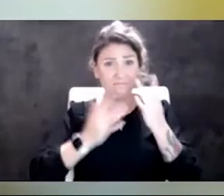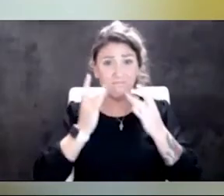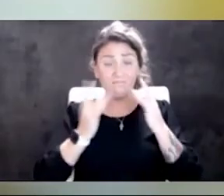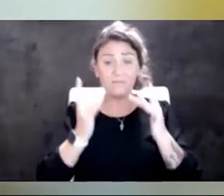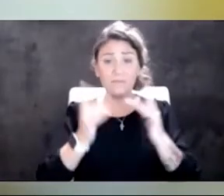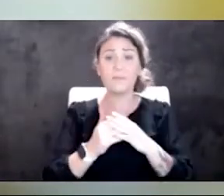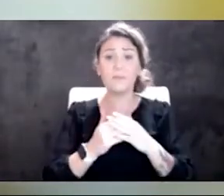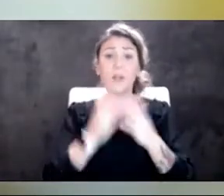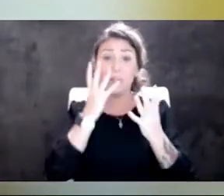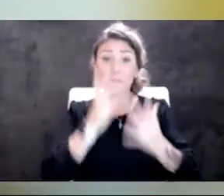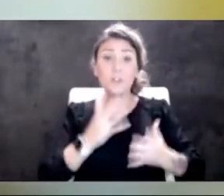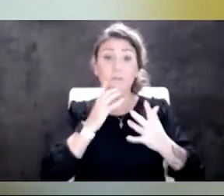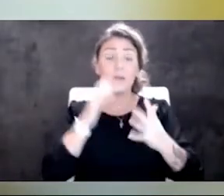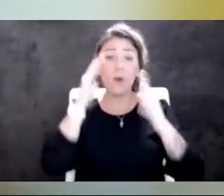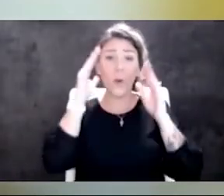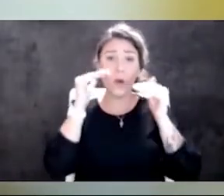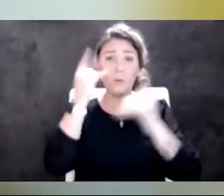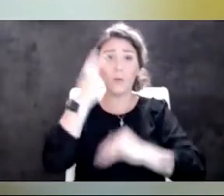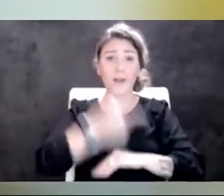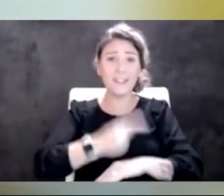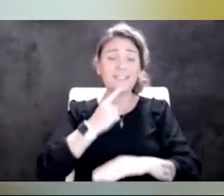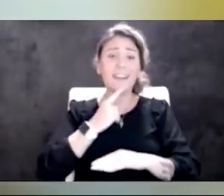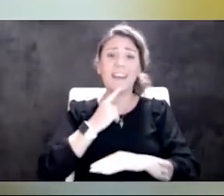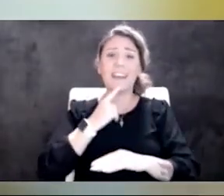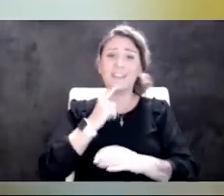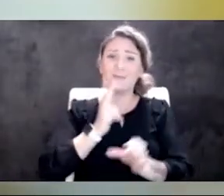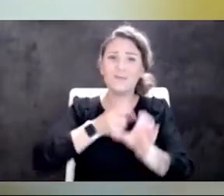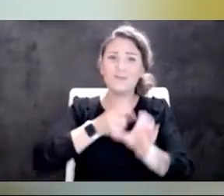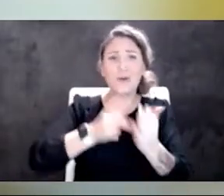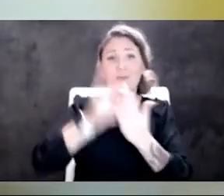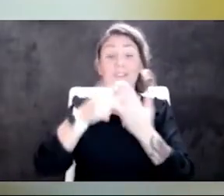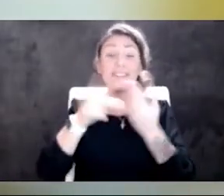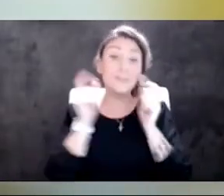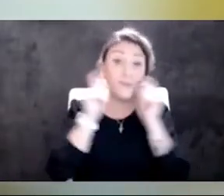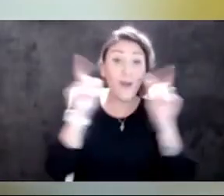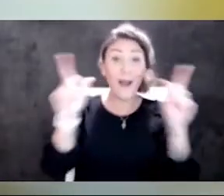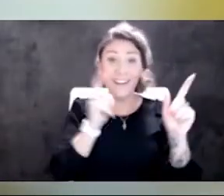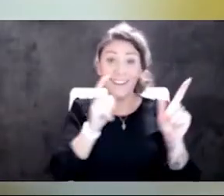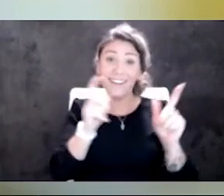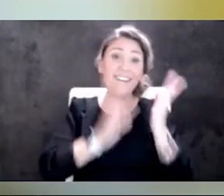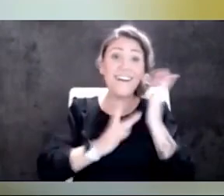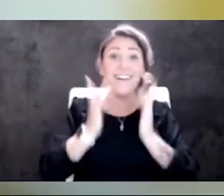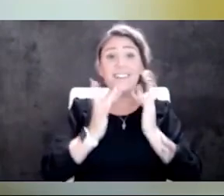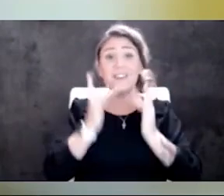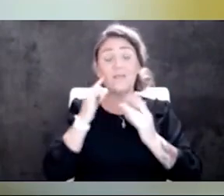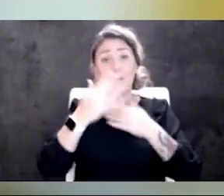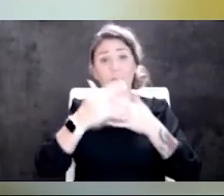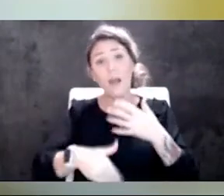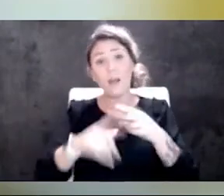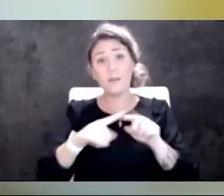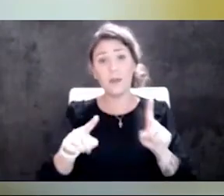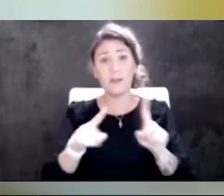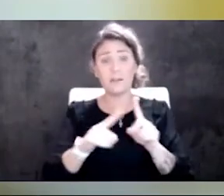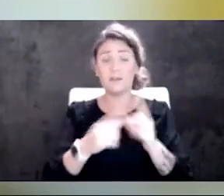Unfortunately, I'm hoping one day I'll be able to come on here and say, surprise, we don't have a shortage anymore, but it's been almost two years of this. So,